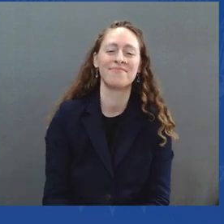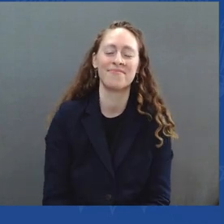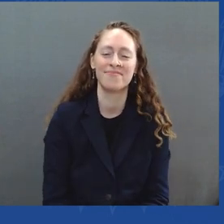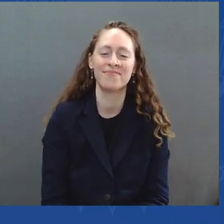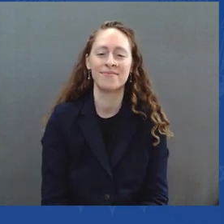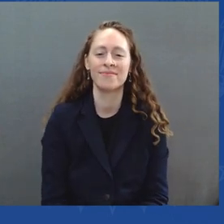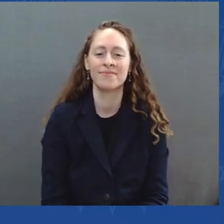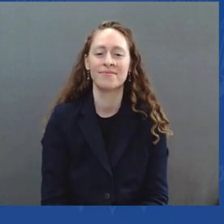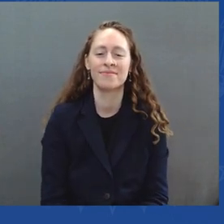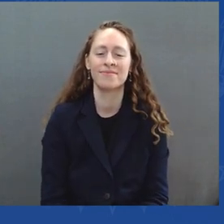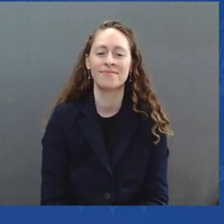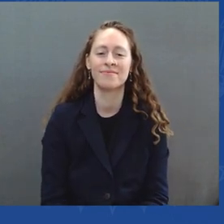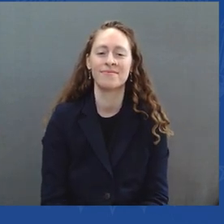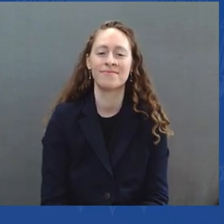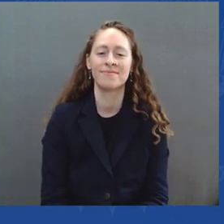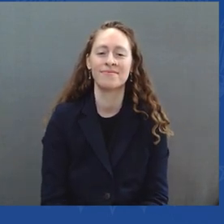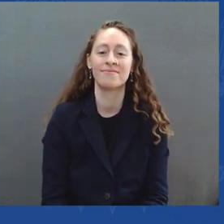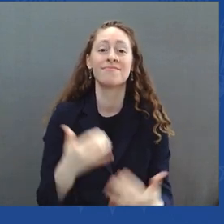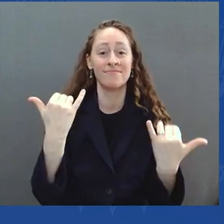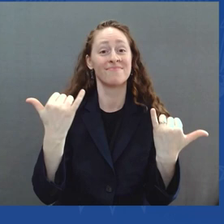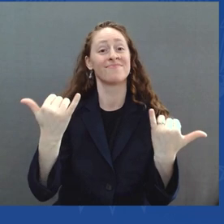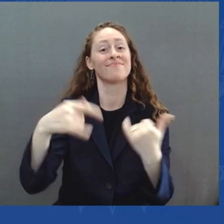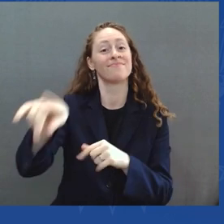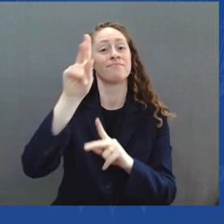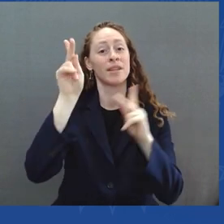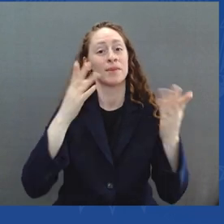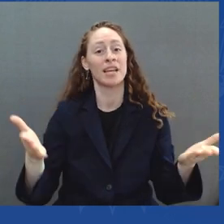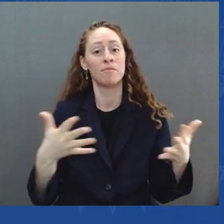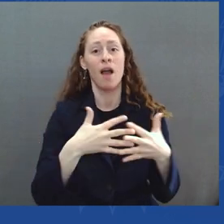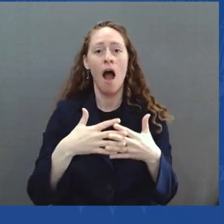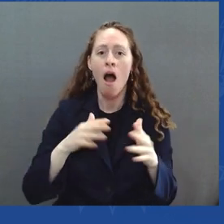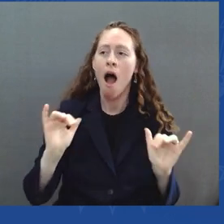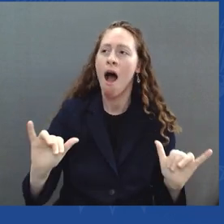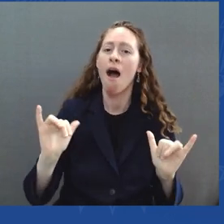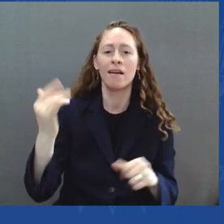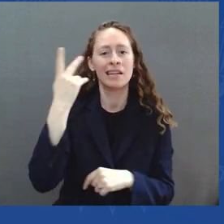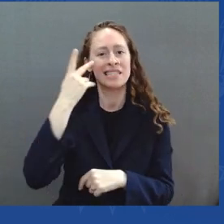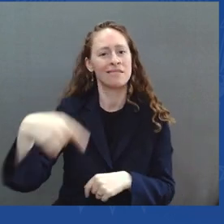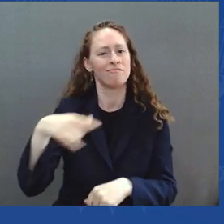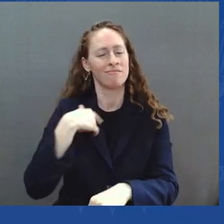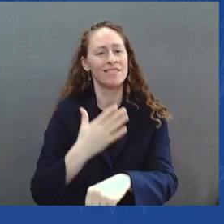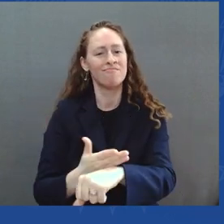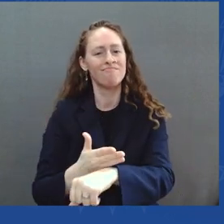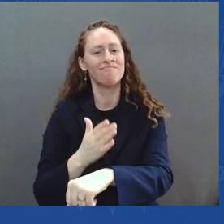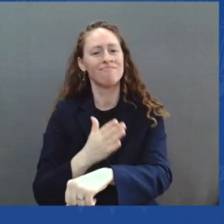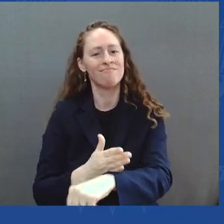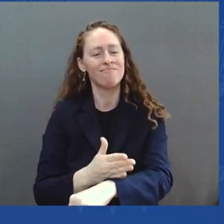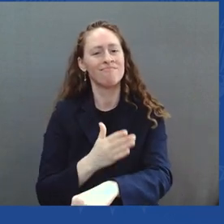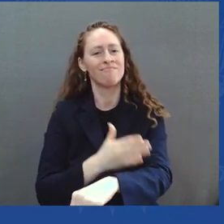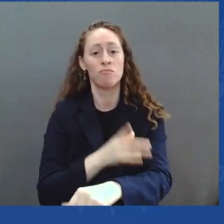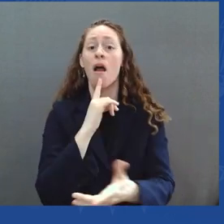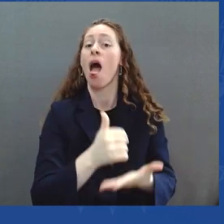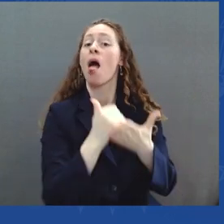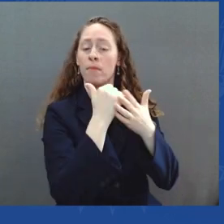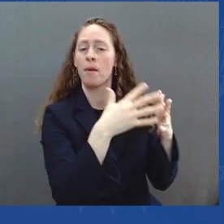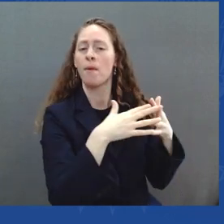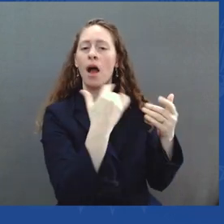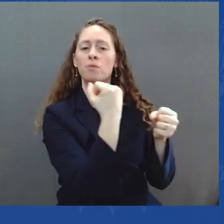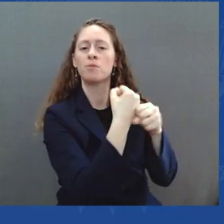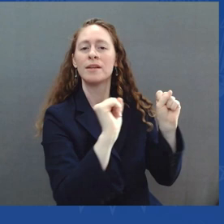no reason why they should know the names of all these pieces of legislation that got passed. But the American Rescue Plan, with it, we were able to get Americans